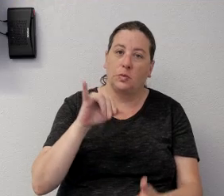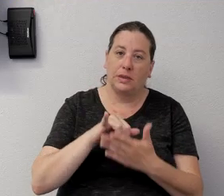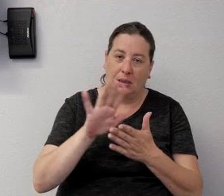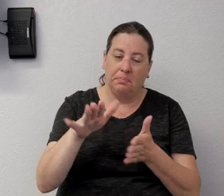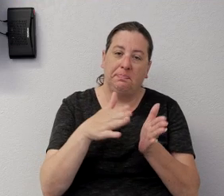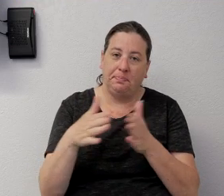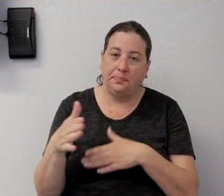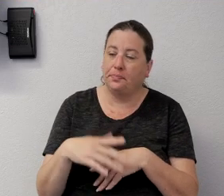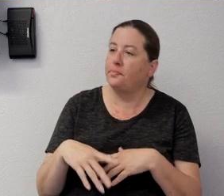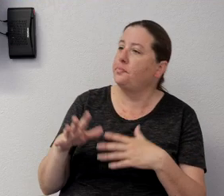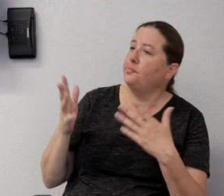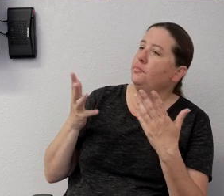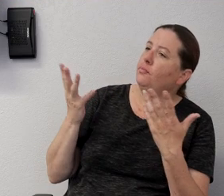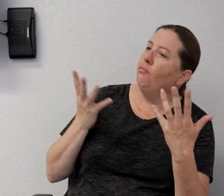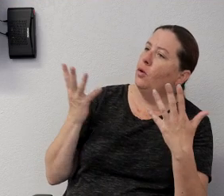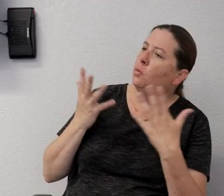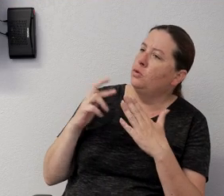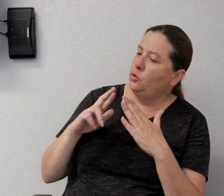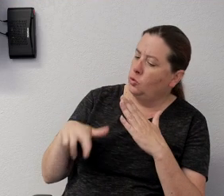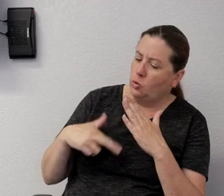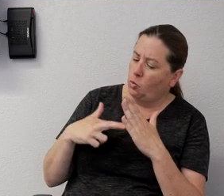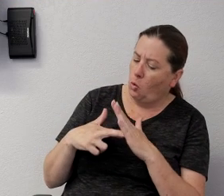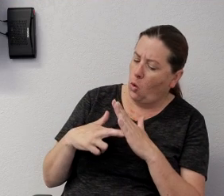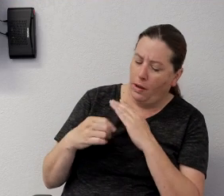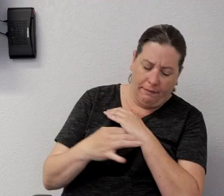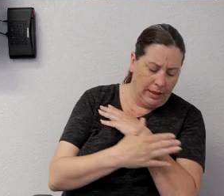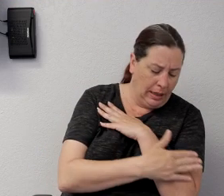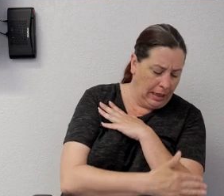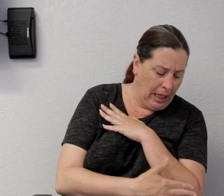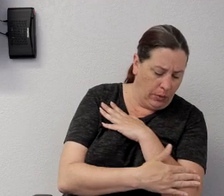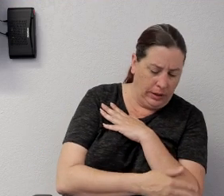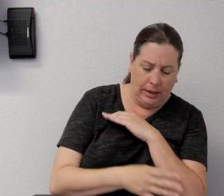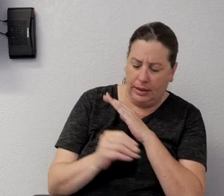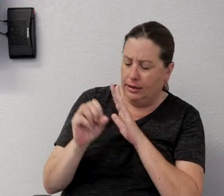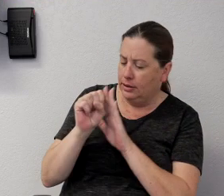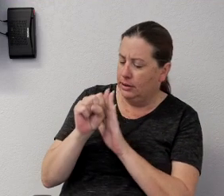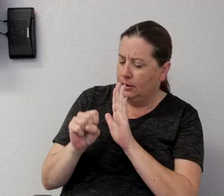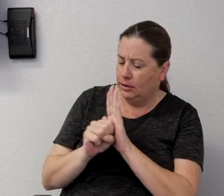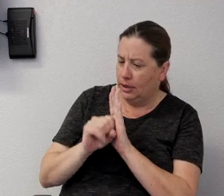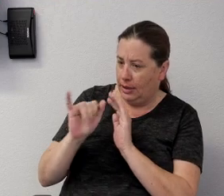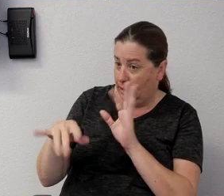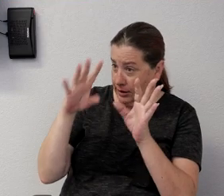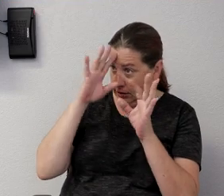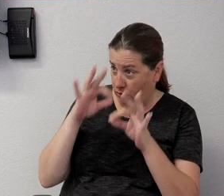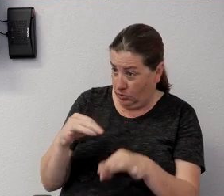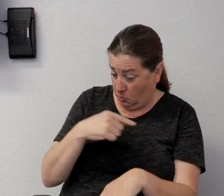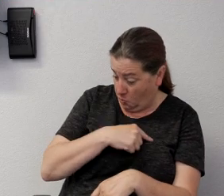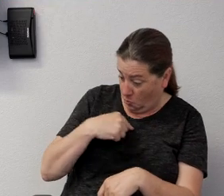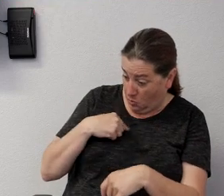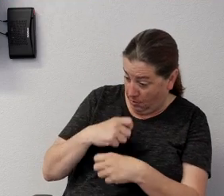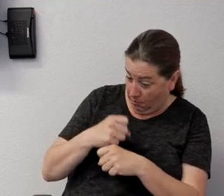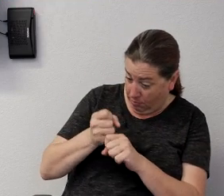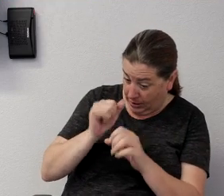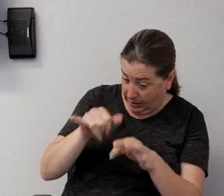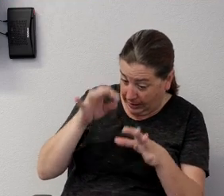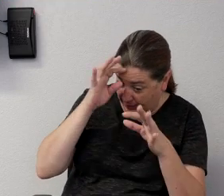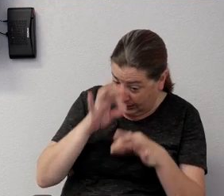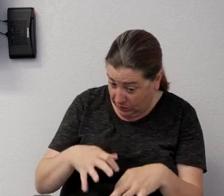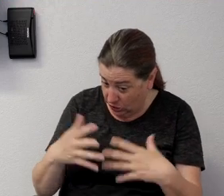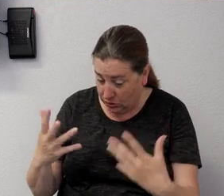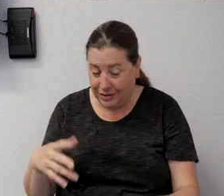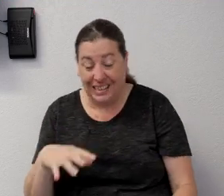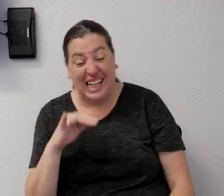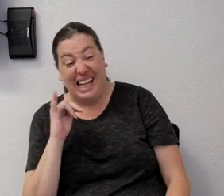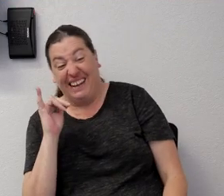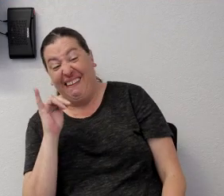So what is the role of the county and the state in that decision? Do we get to make that decision, or do they? know, that is an